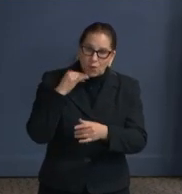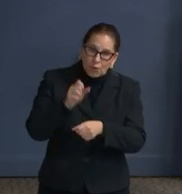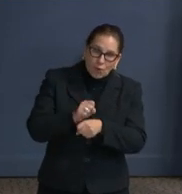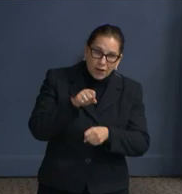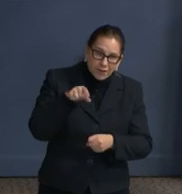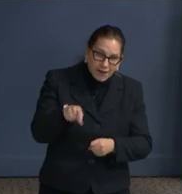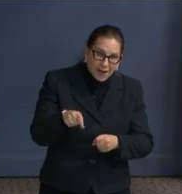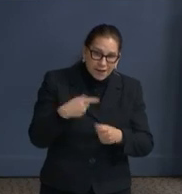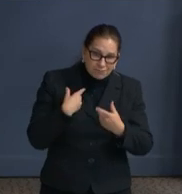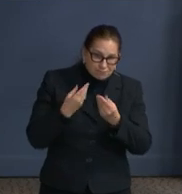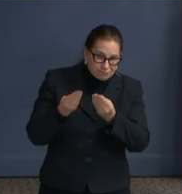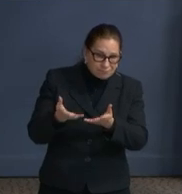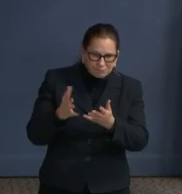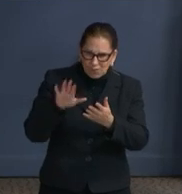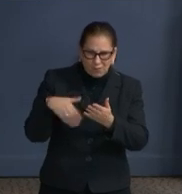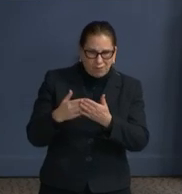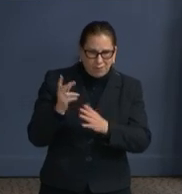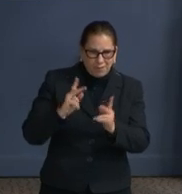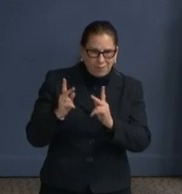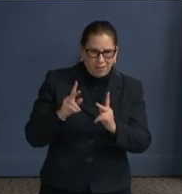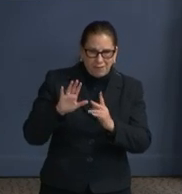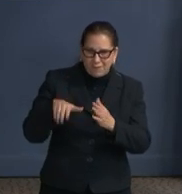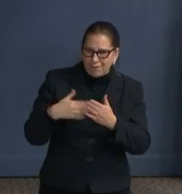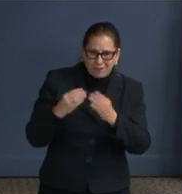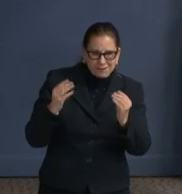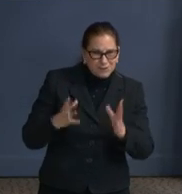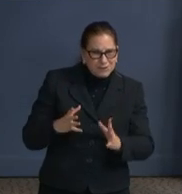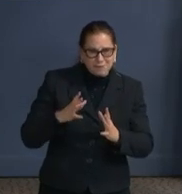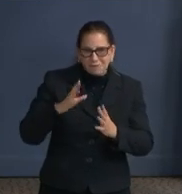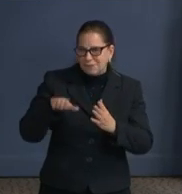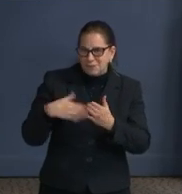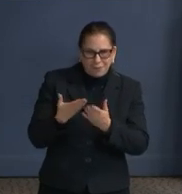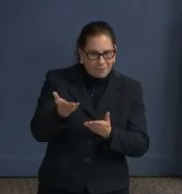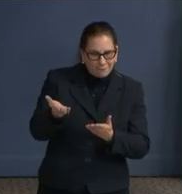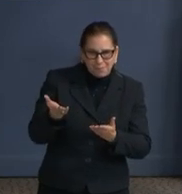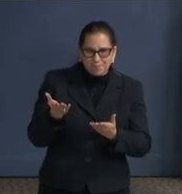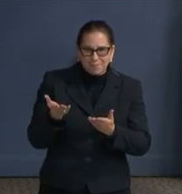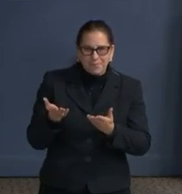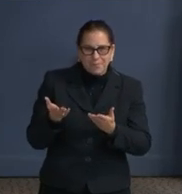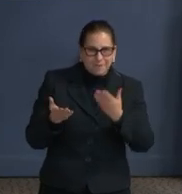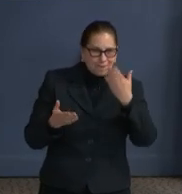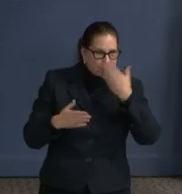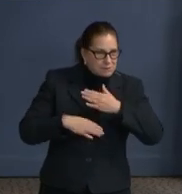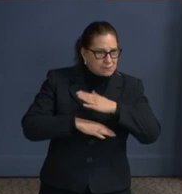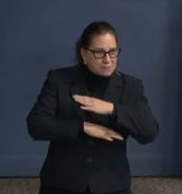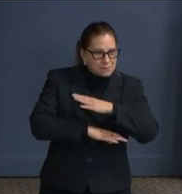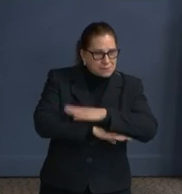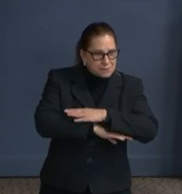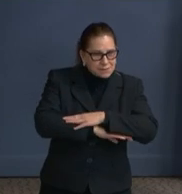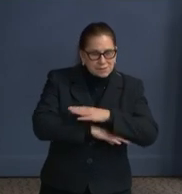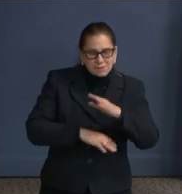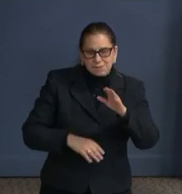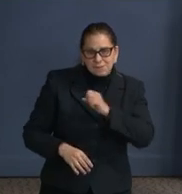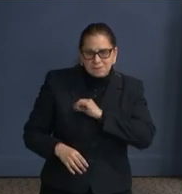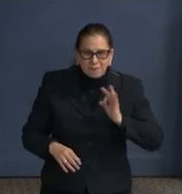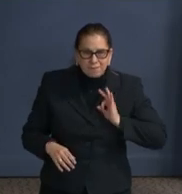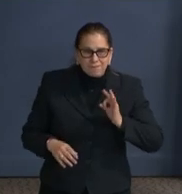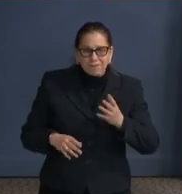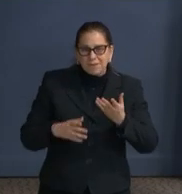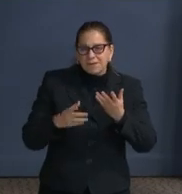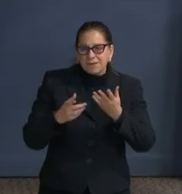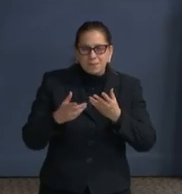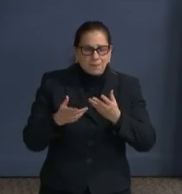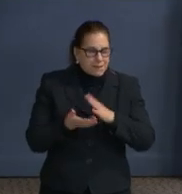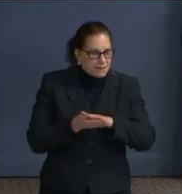who we're vaccinating. We're vaccinating not only the teachers, we're vaccinating the front desk staff, we're vaccinating environmental services, we're vaccinating